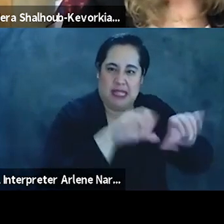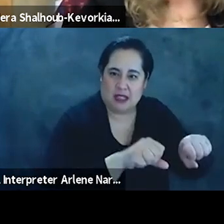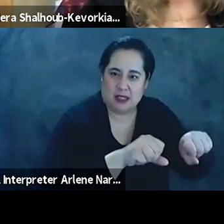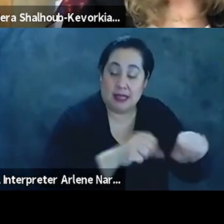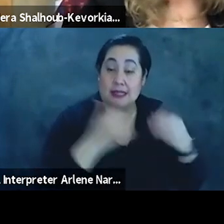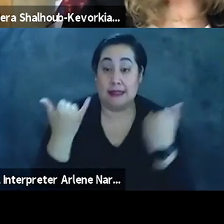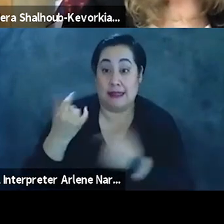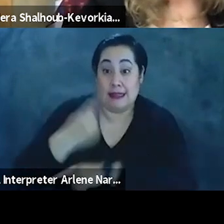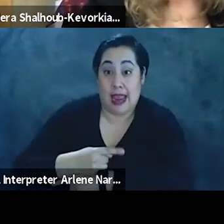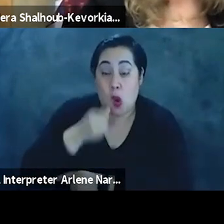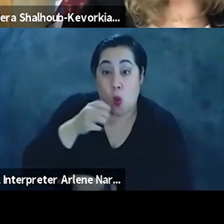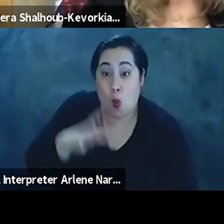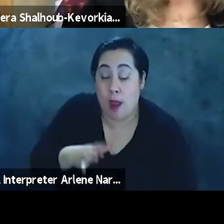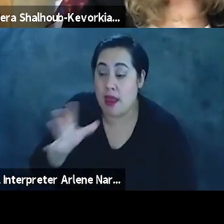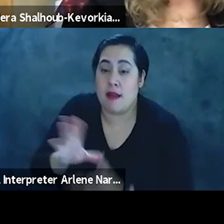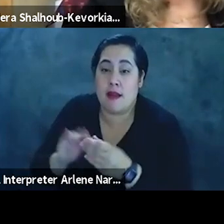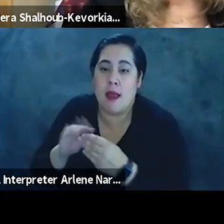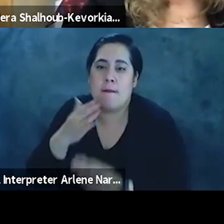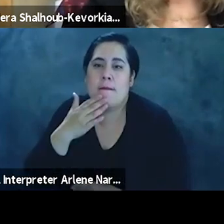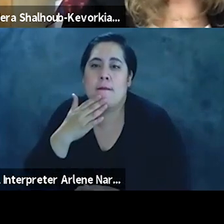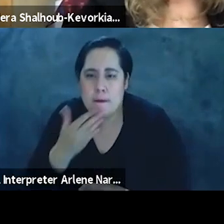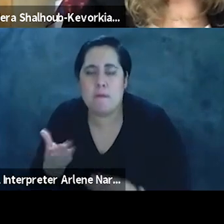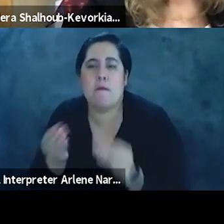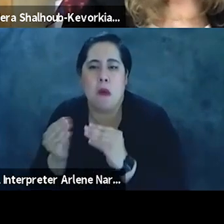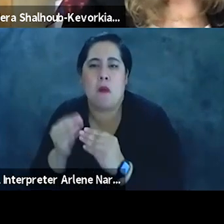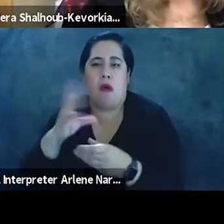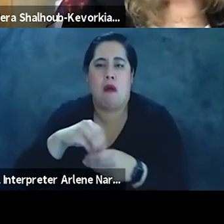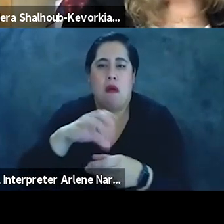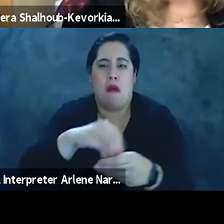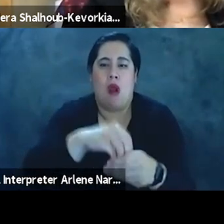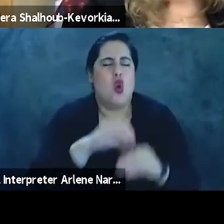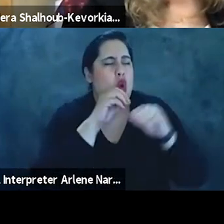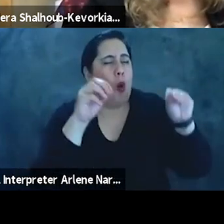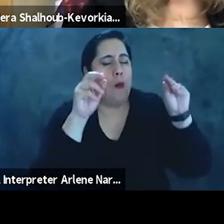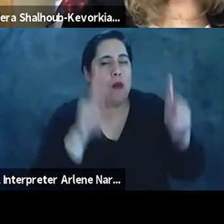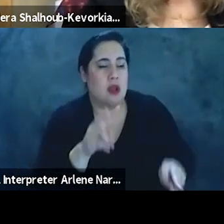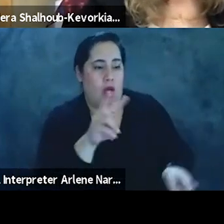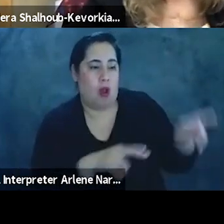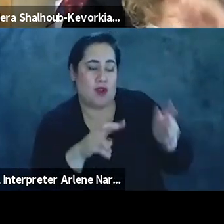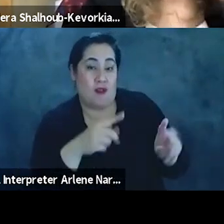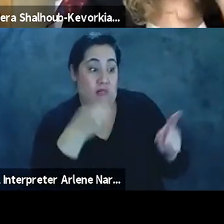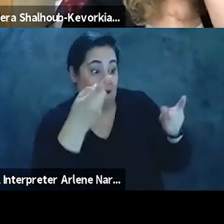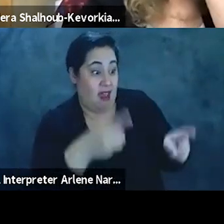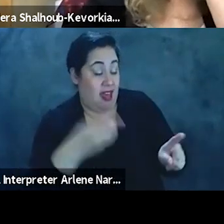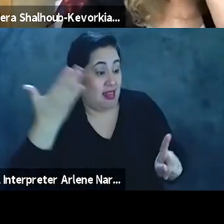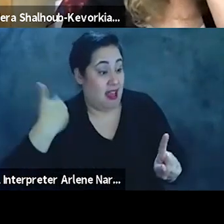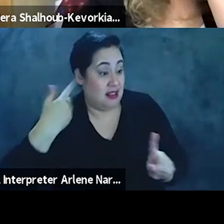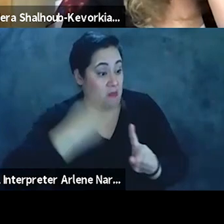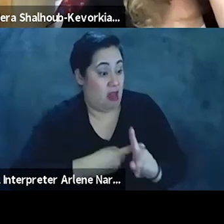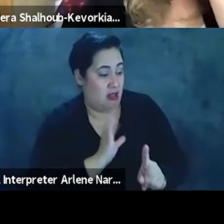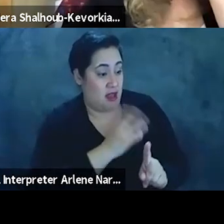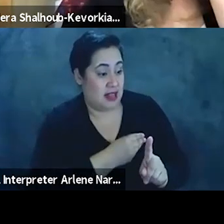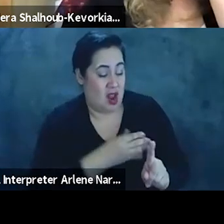Today, women's utterances are better accounted for. No observer of the events in Palestine in the last month or so could ignore the eloquent